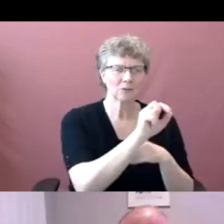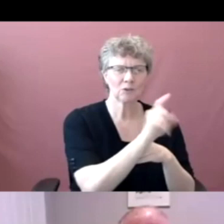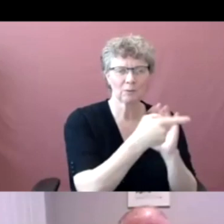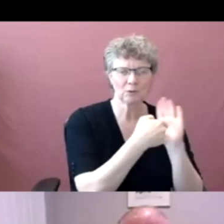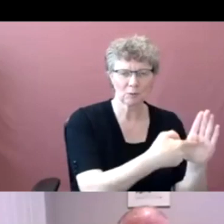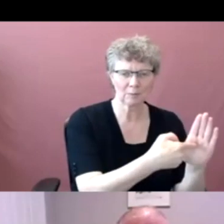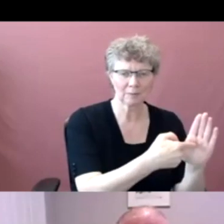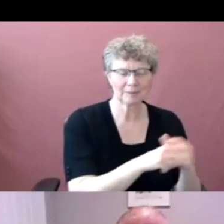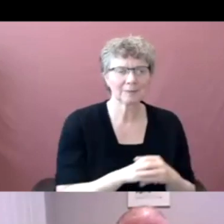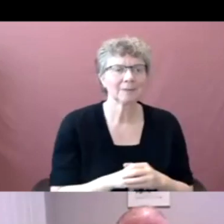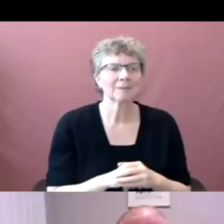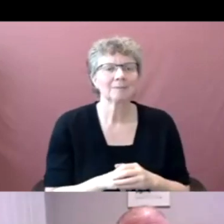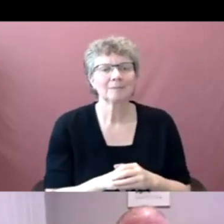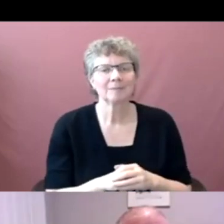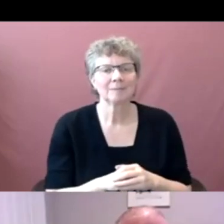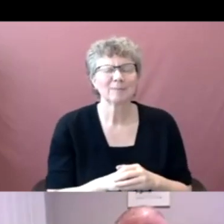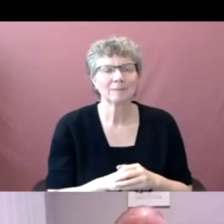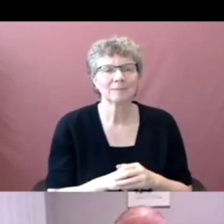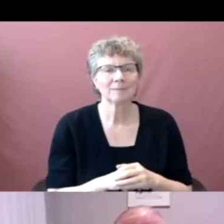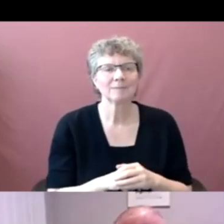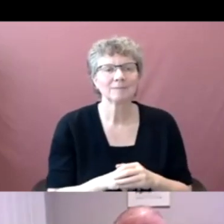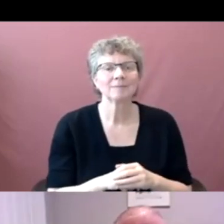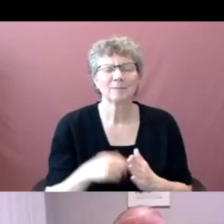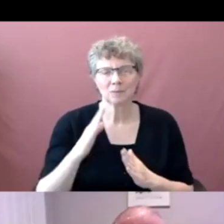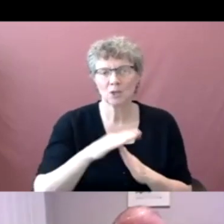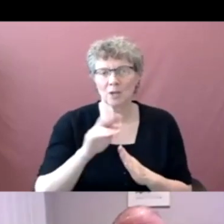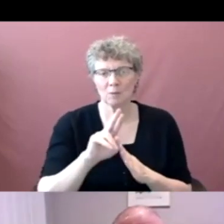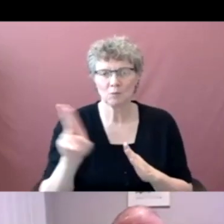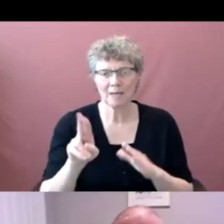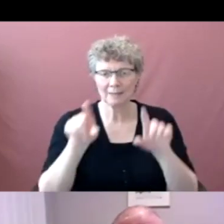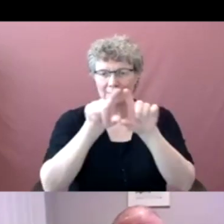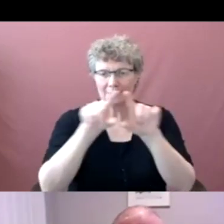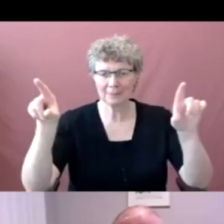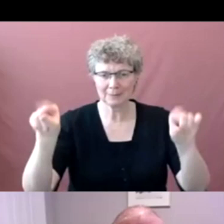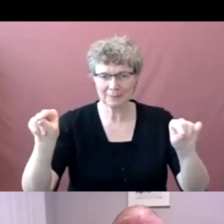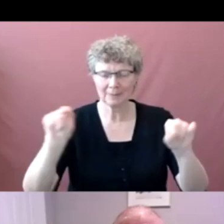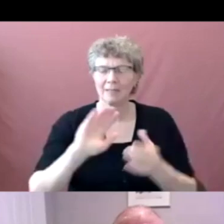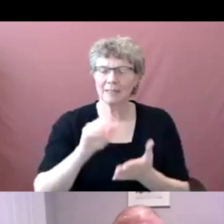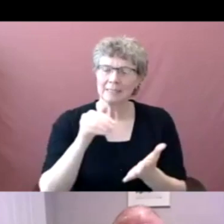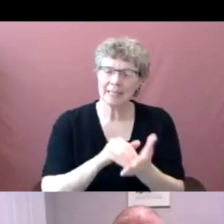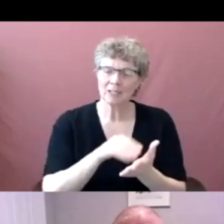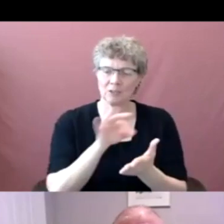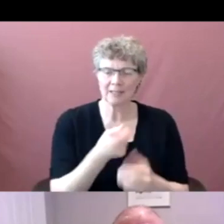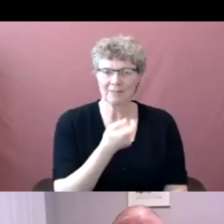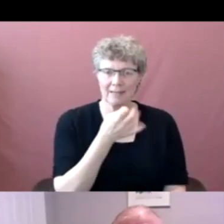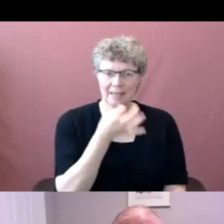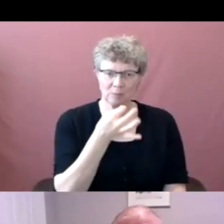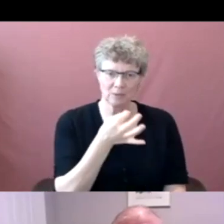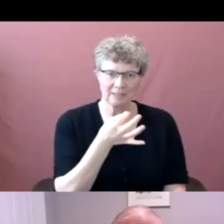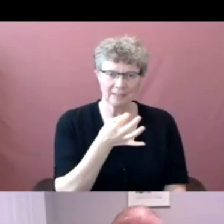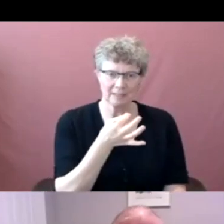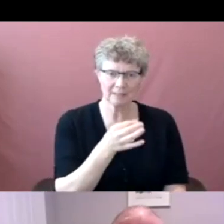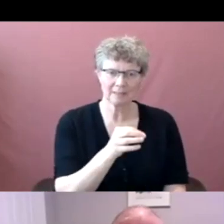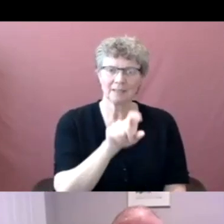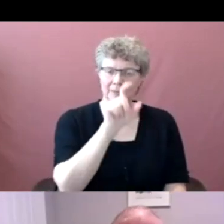on the top right hand side here, you'll see the six centers of expertise that have been defined within the